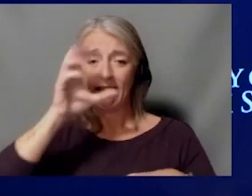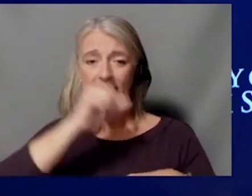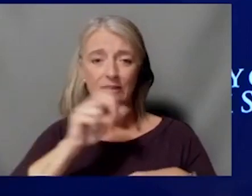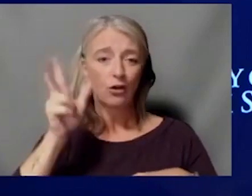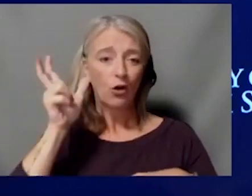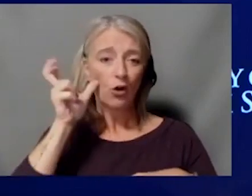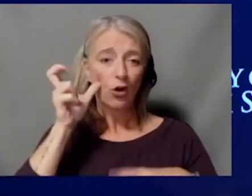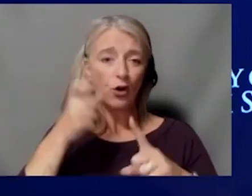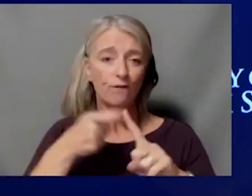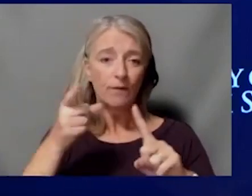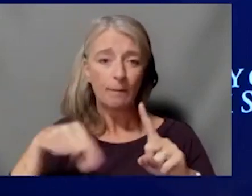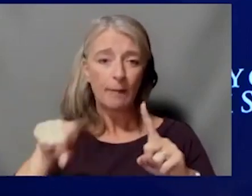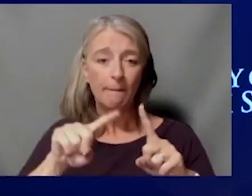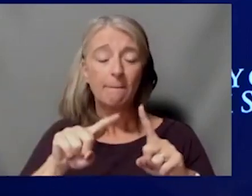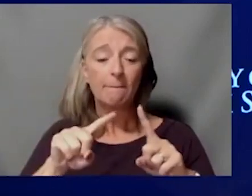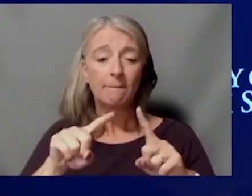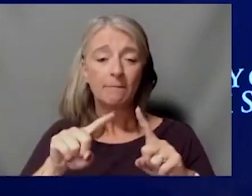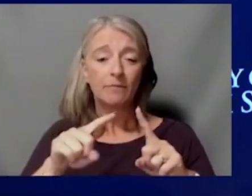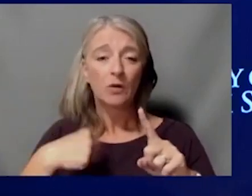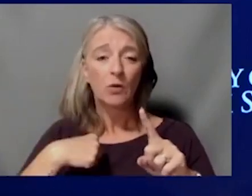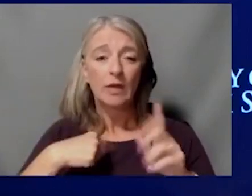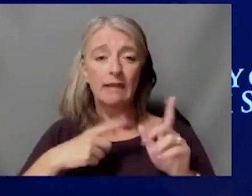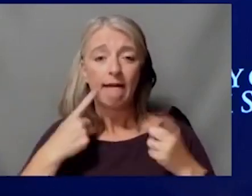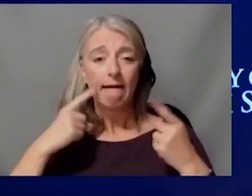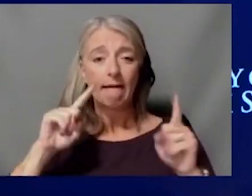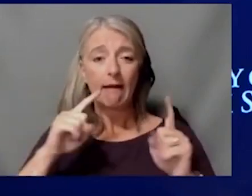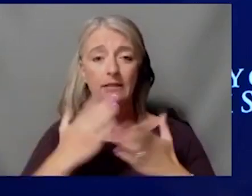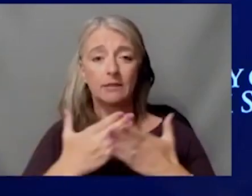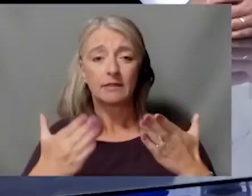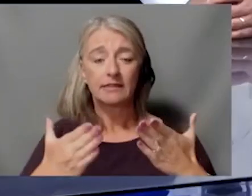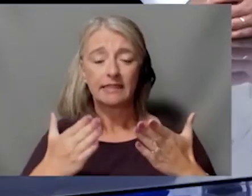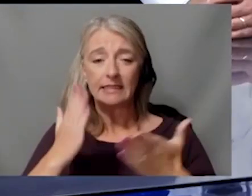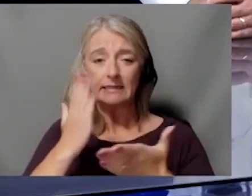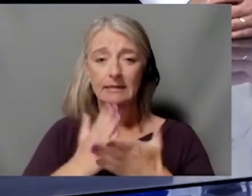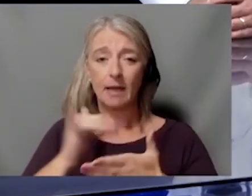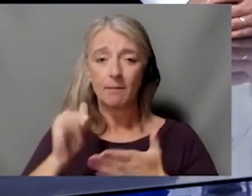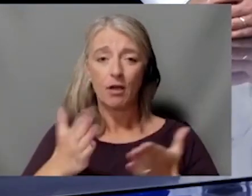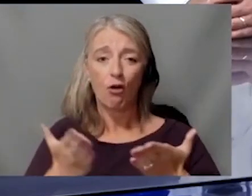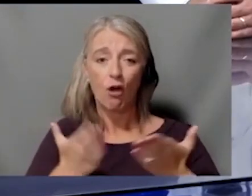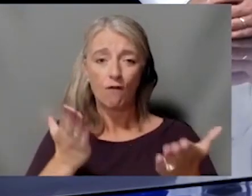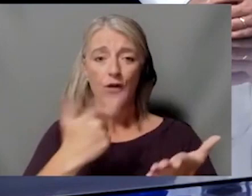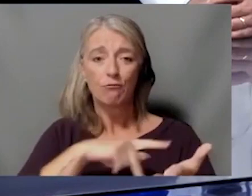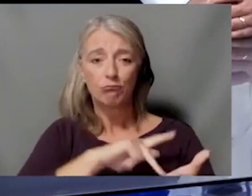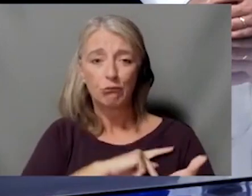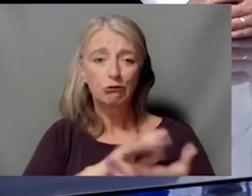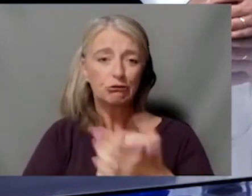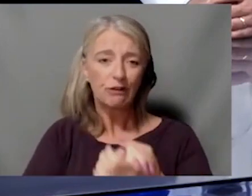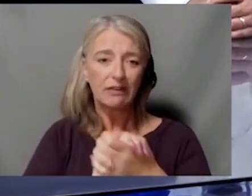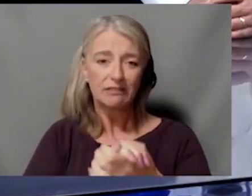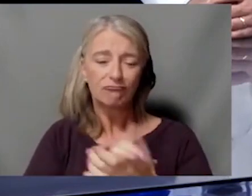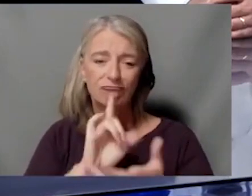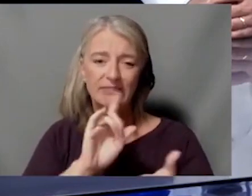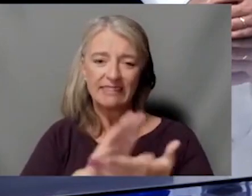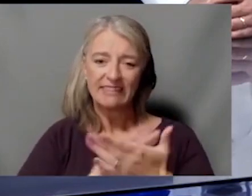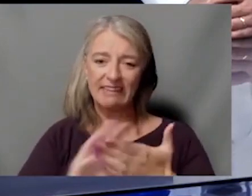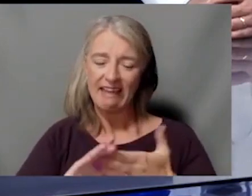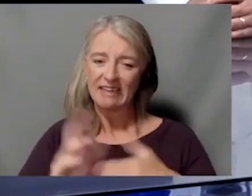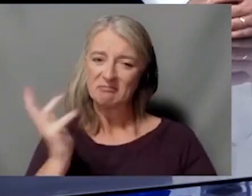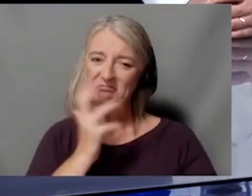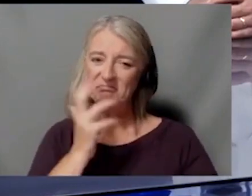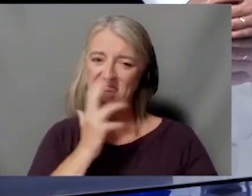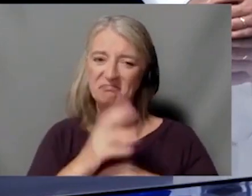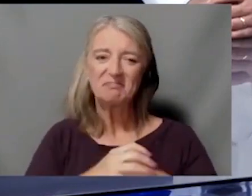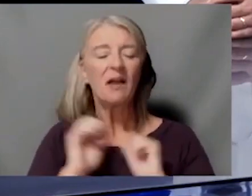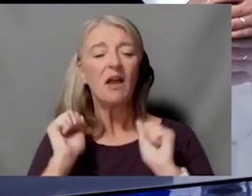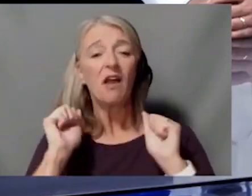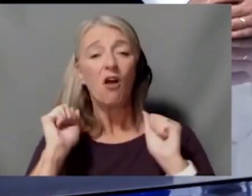accomplished some things and he wanted to come by and offer his personal congratulations. Pretty darn nice. All right. Well, we want everyone to have a great weekend and we'll just, uh, here's